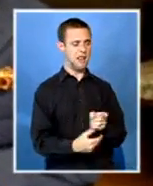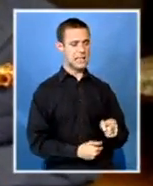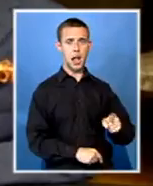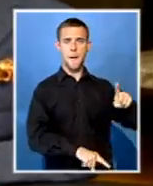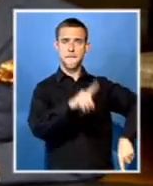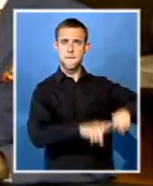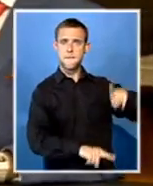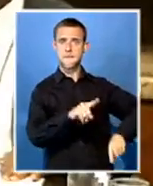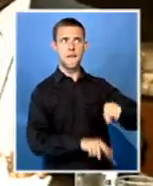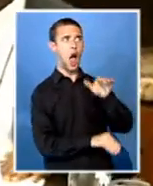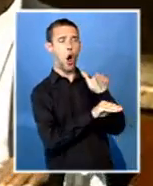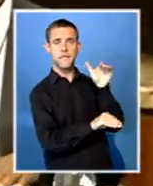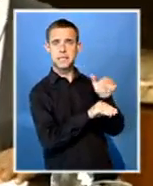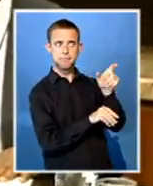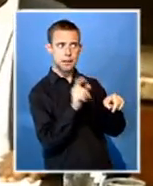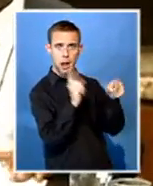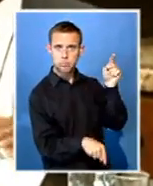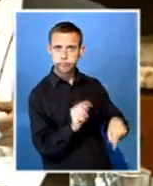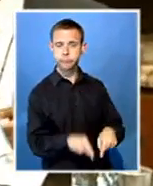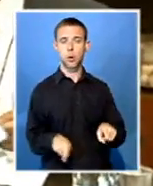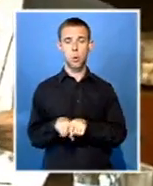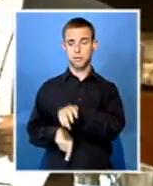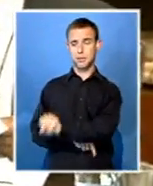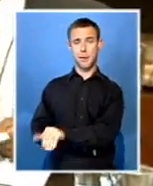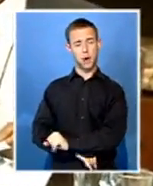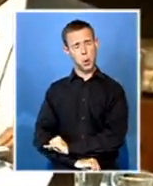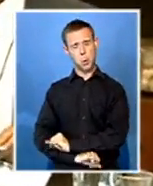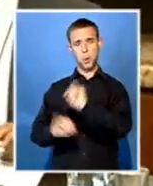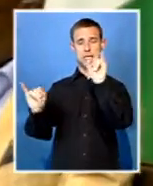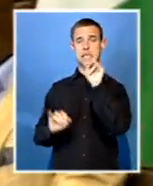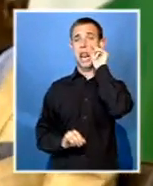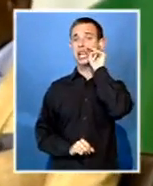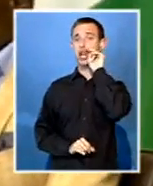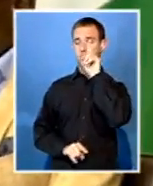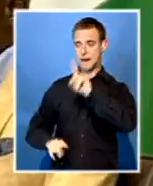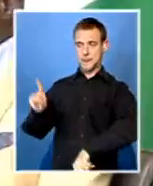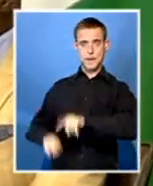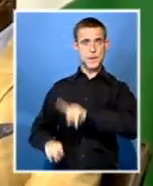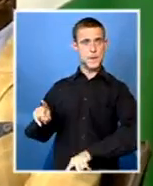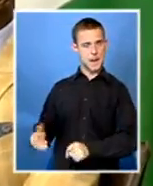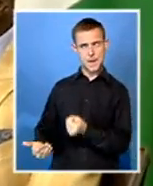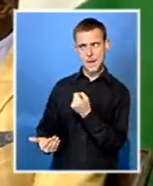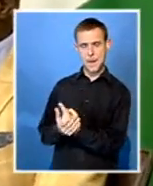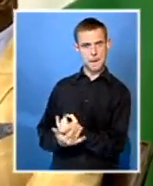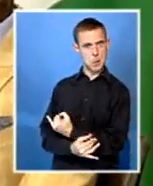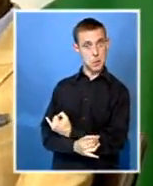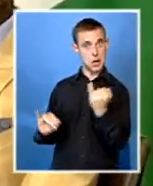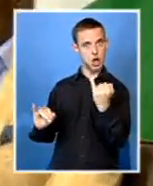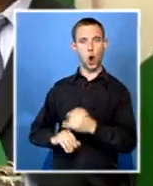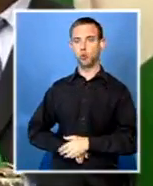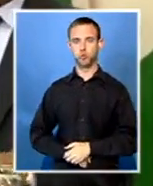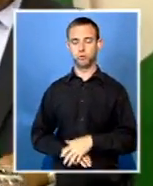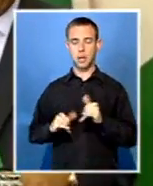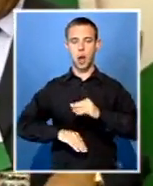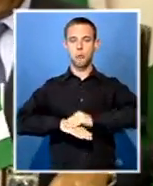attacks on foreign nationals, particularly Nigerians, dominated the talks. They are also committed to strengthening their